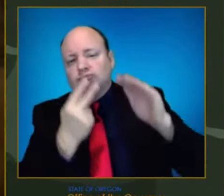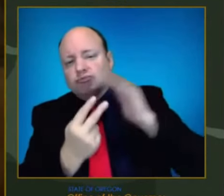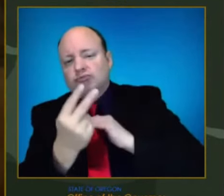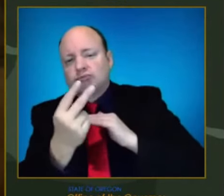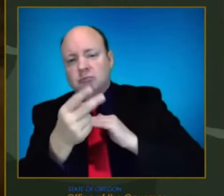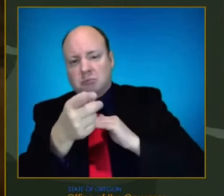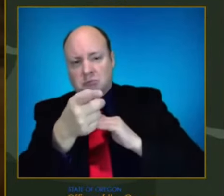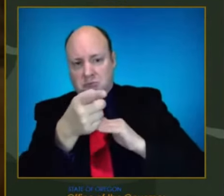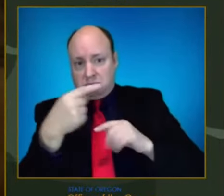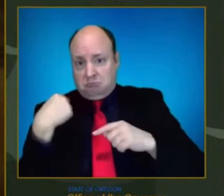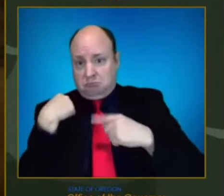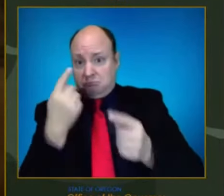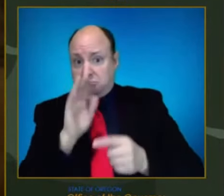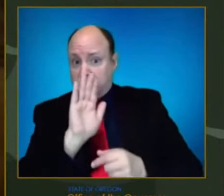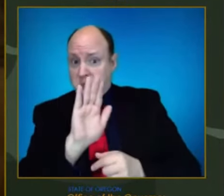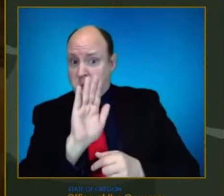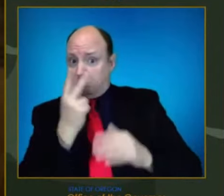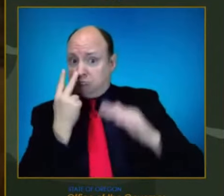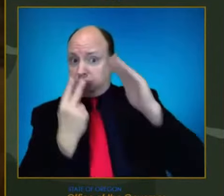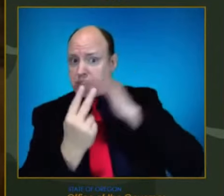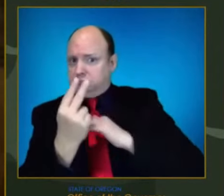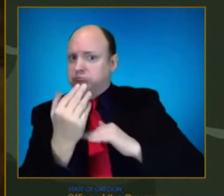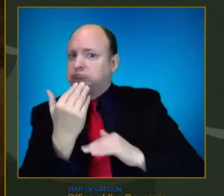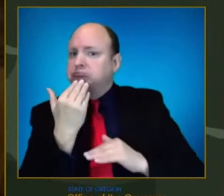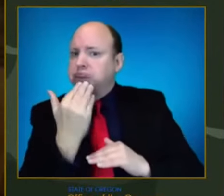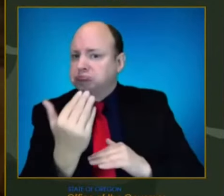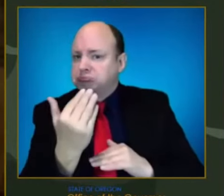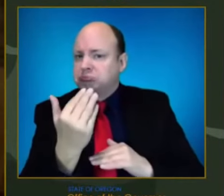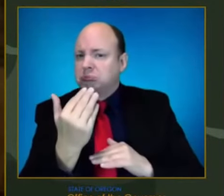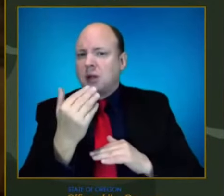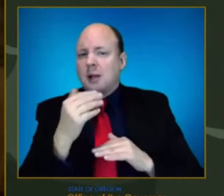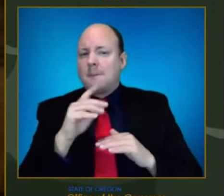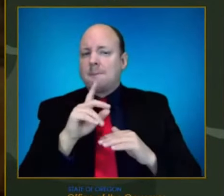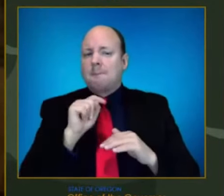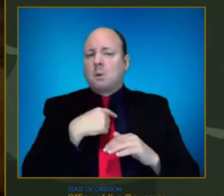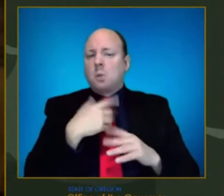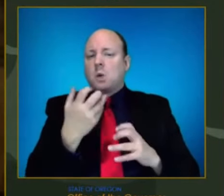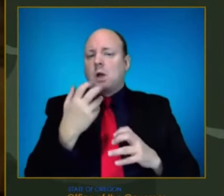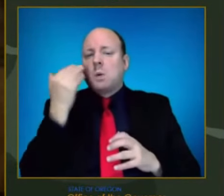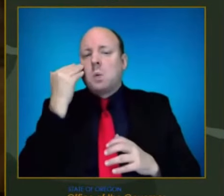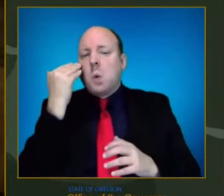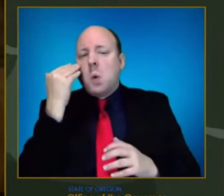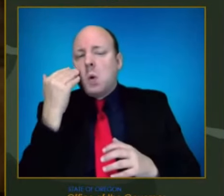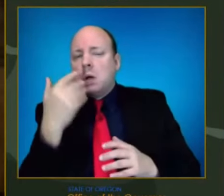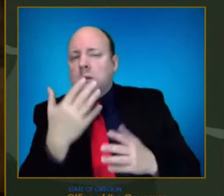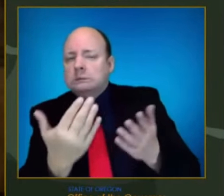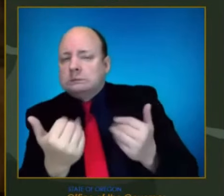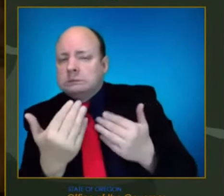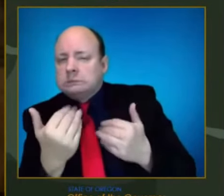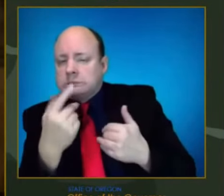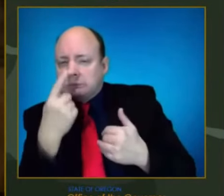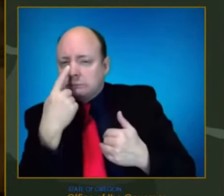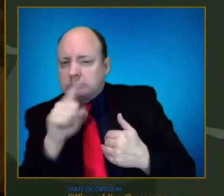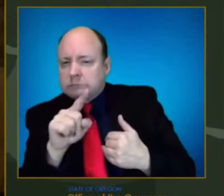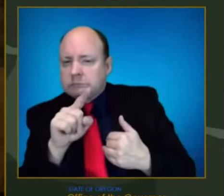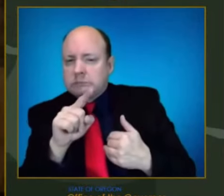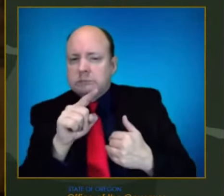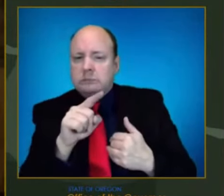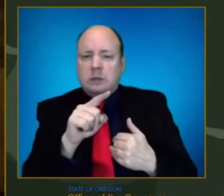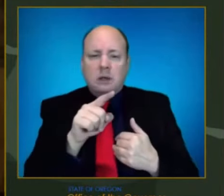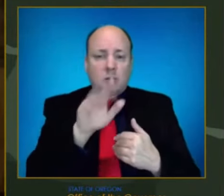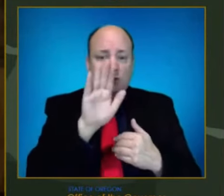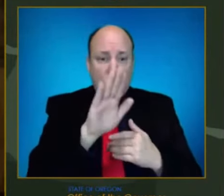uncertainty to account for. And I'm just wondering, given how astonishing these projections are,